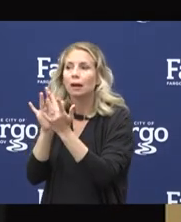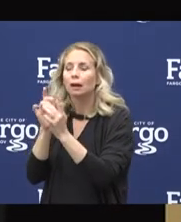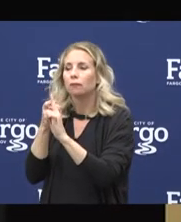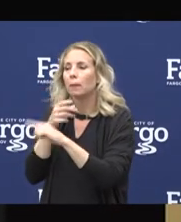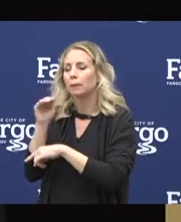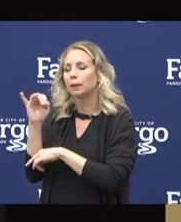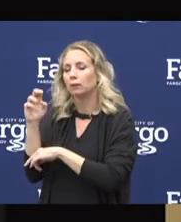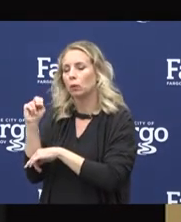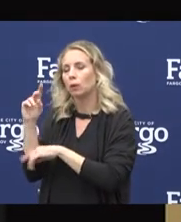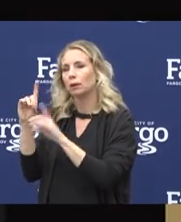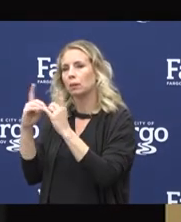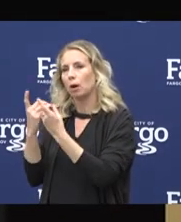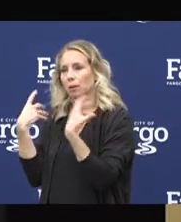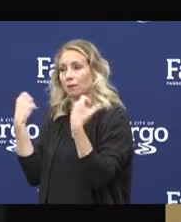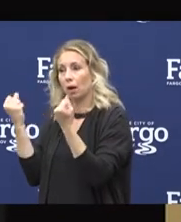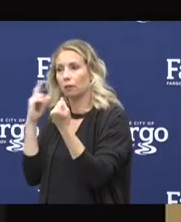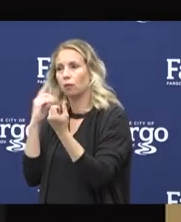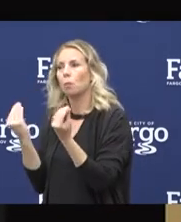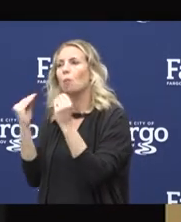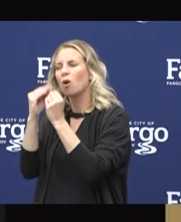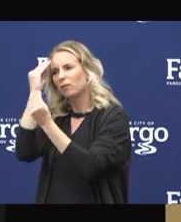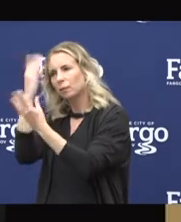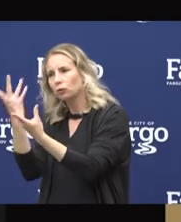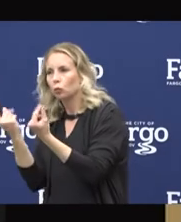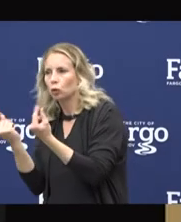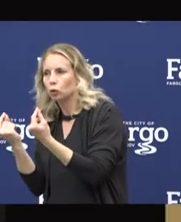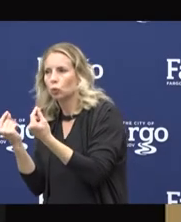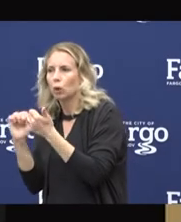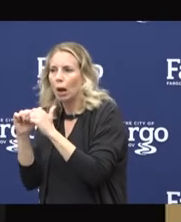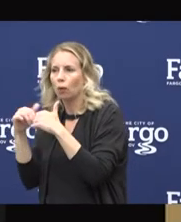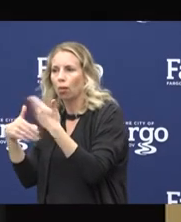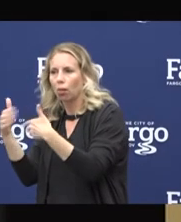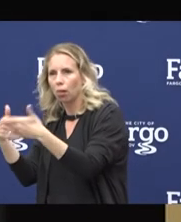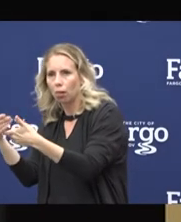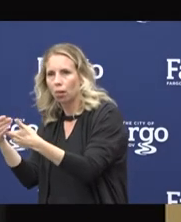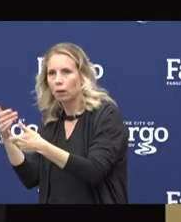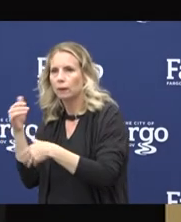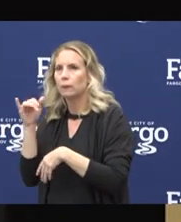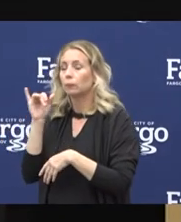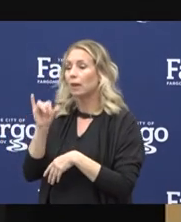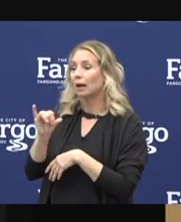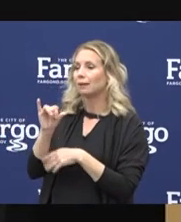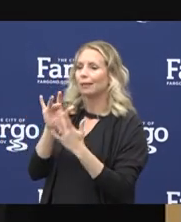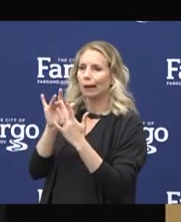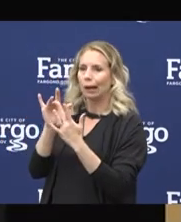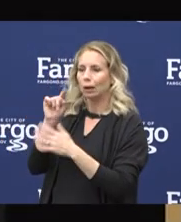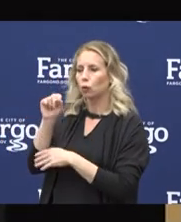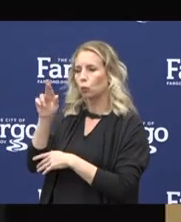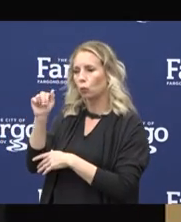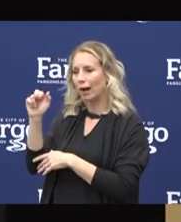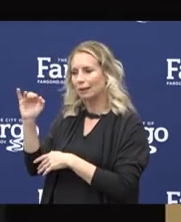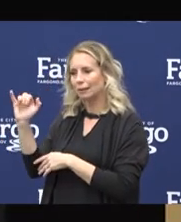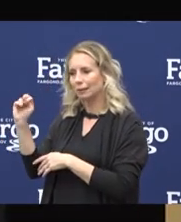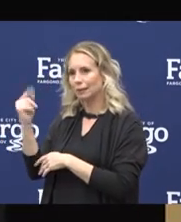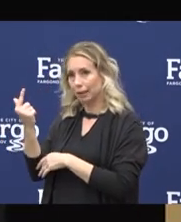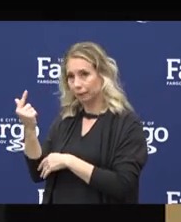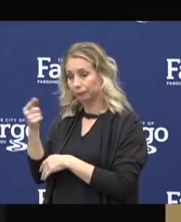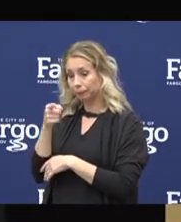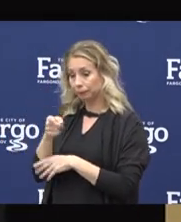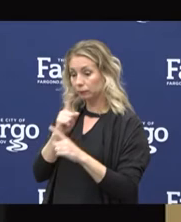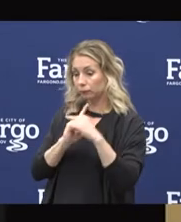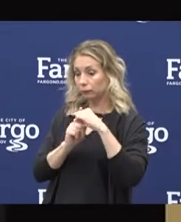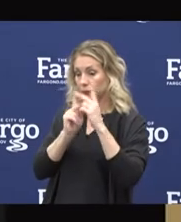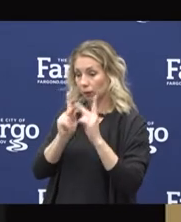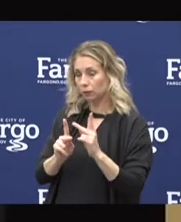Department of Health for further guidance, which is the contact tracing. And during the contact tracing, the positive person will